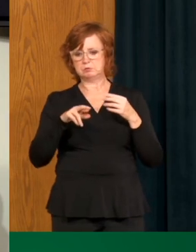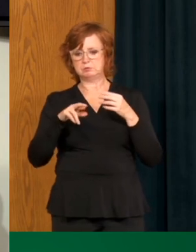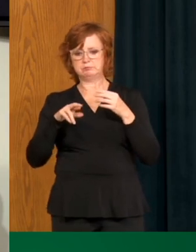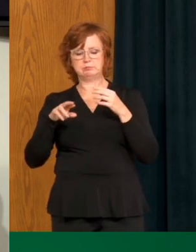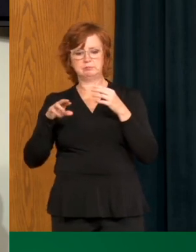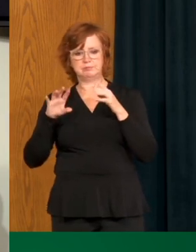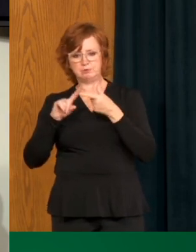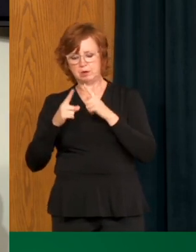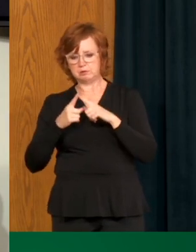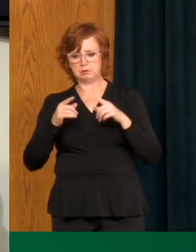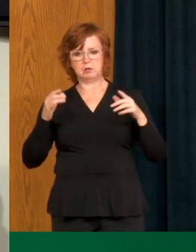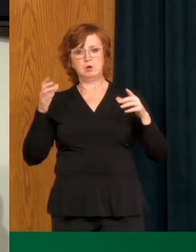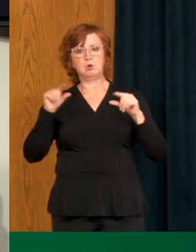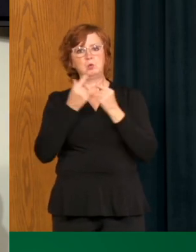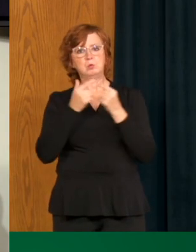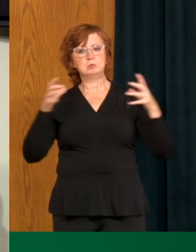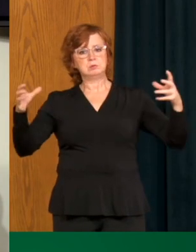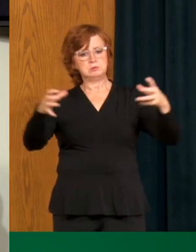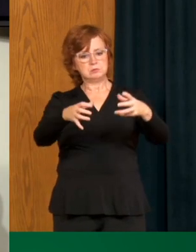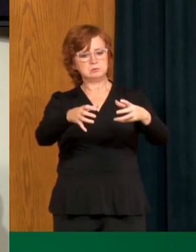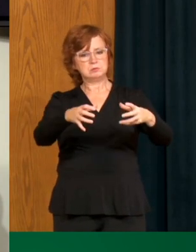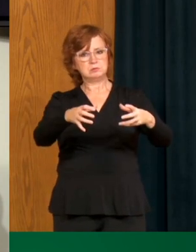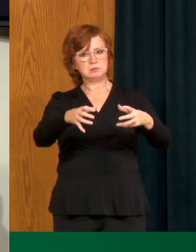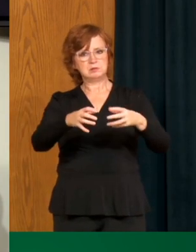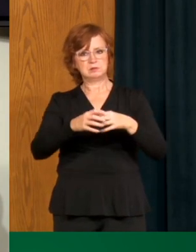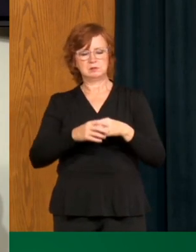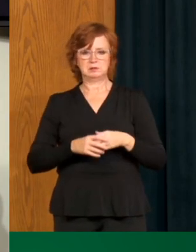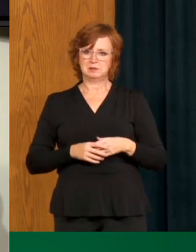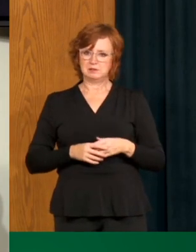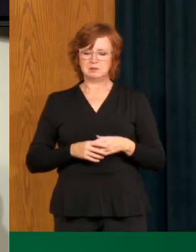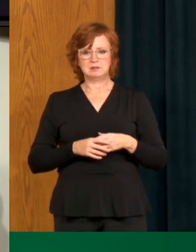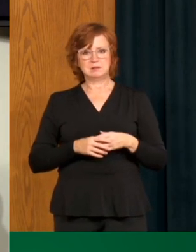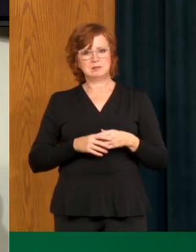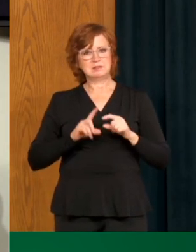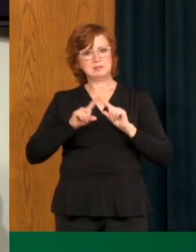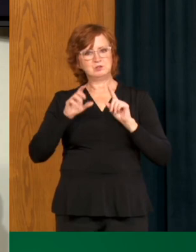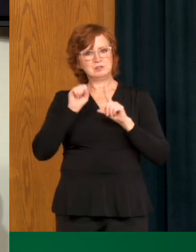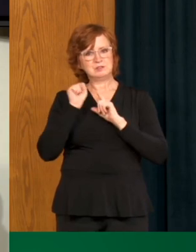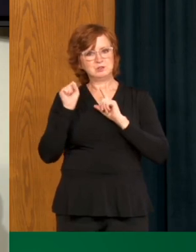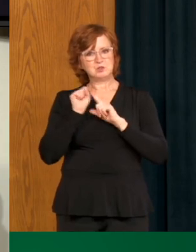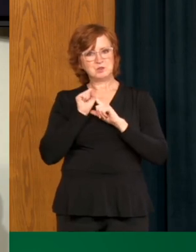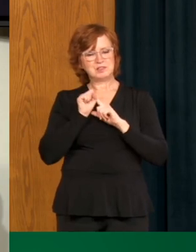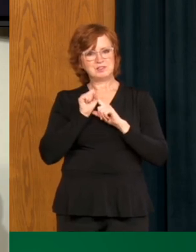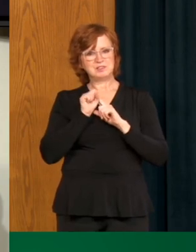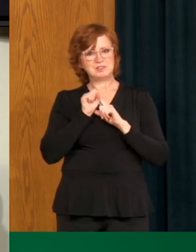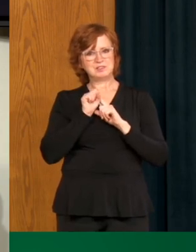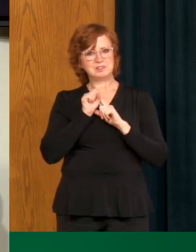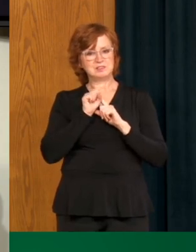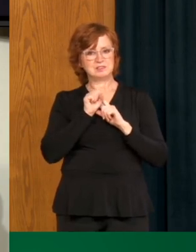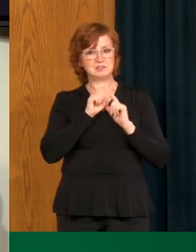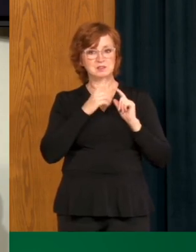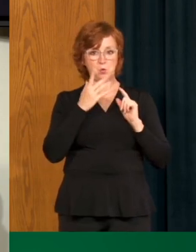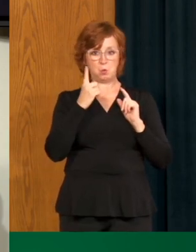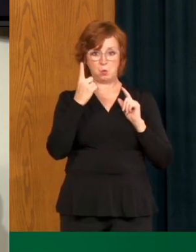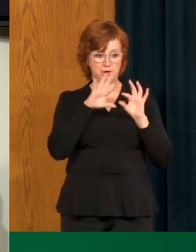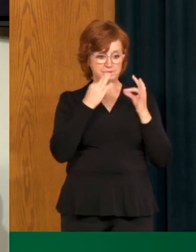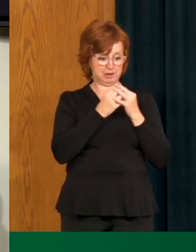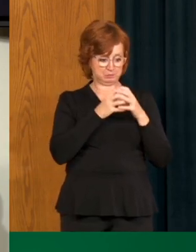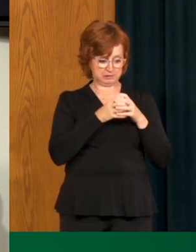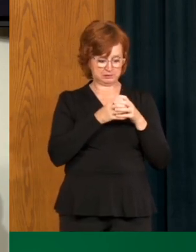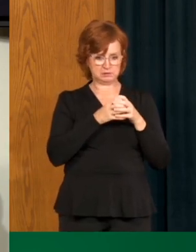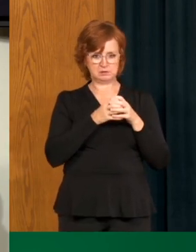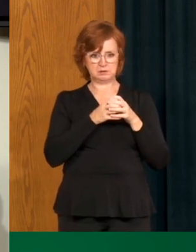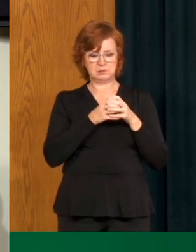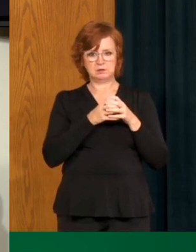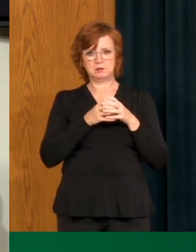have more interactions within that setting, or even like I mentioned, if you're, if there are sports leagues playing international